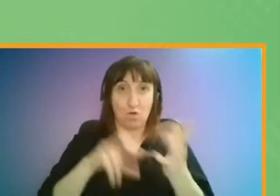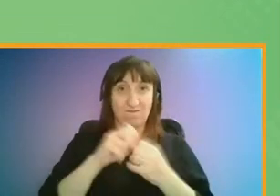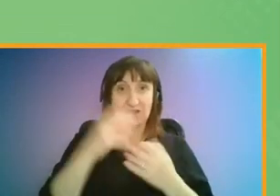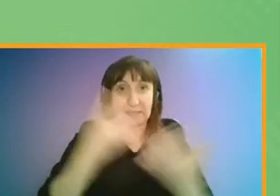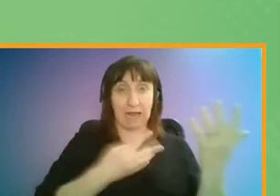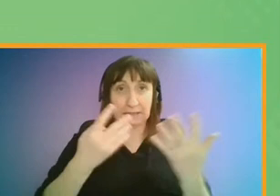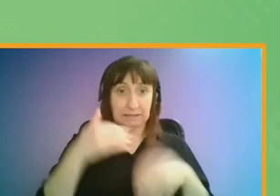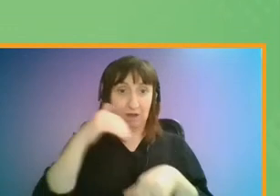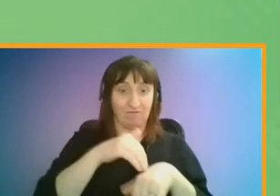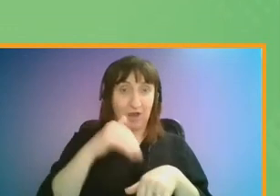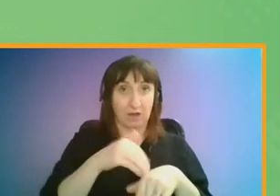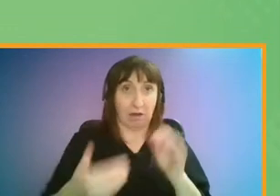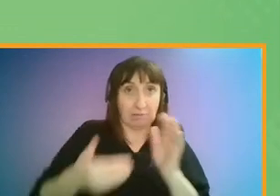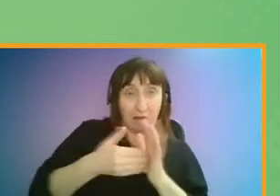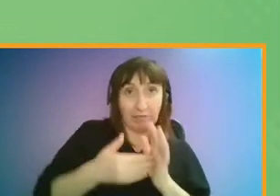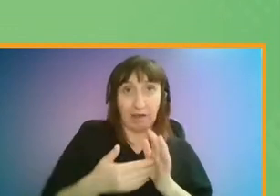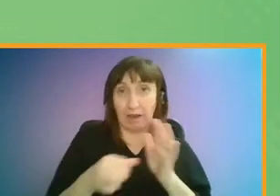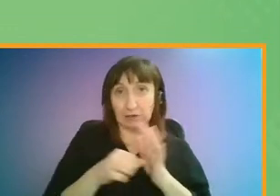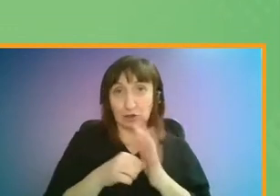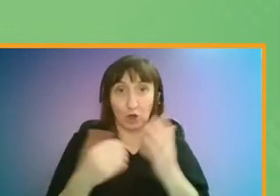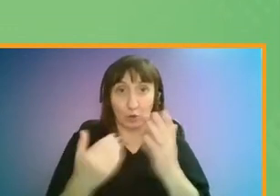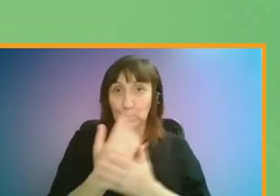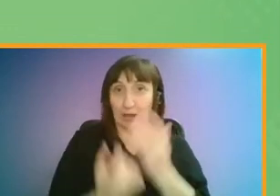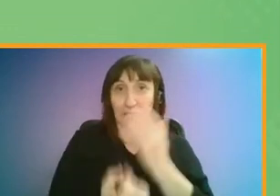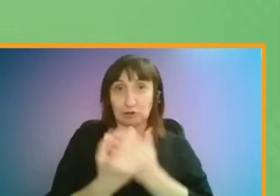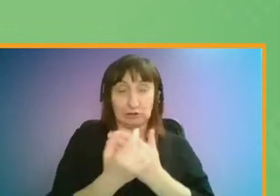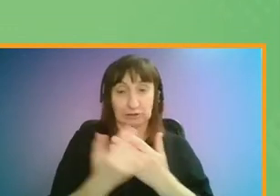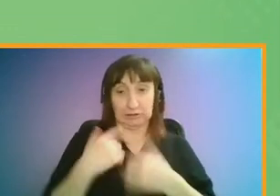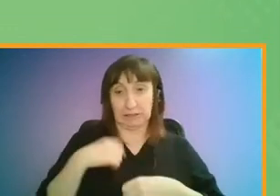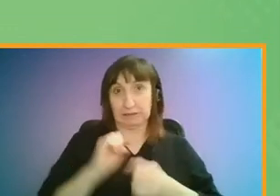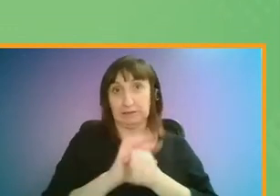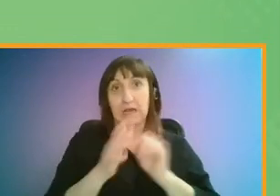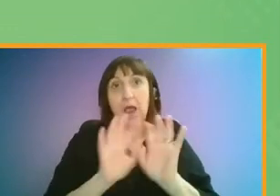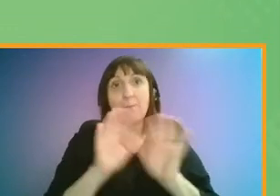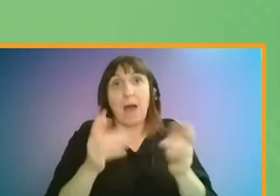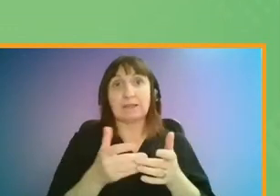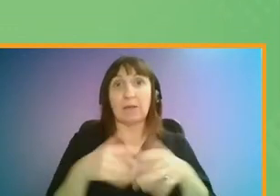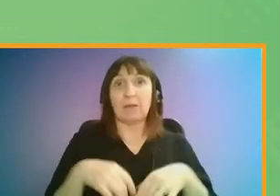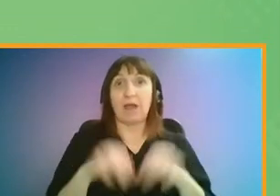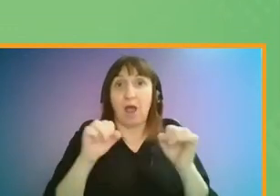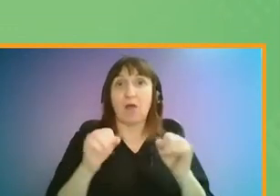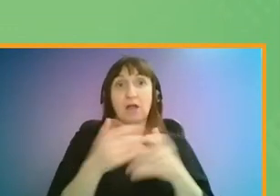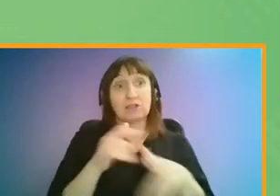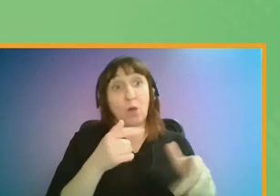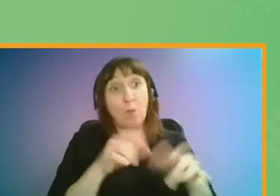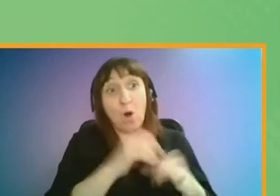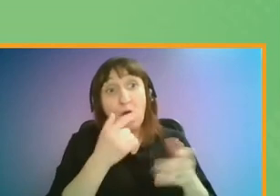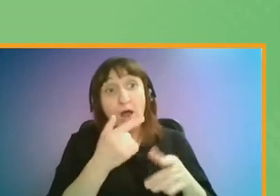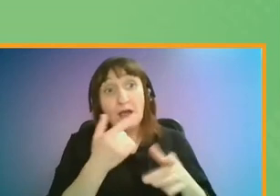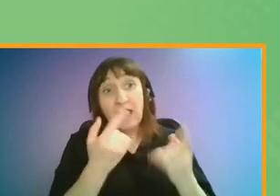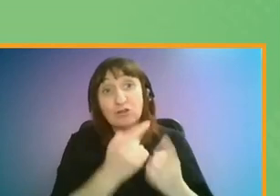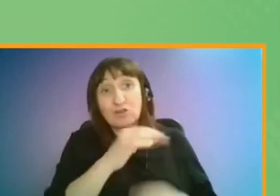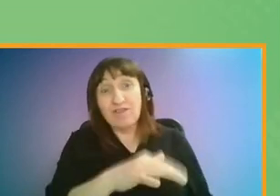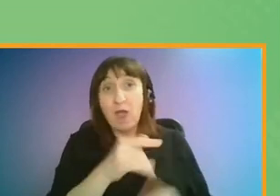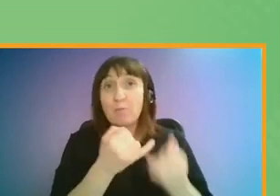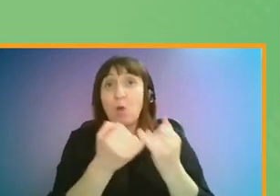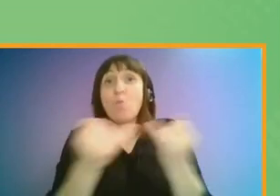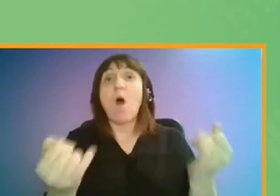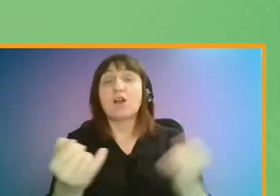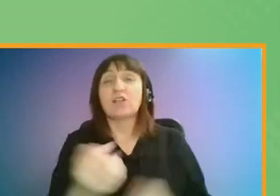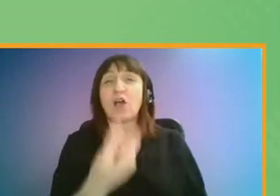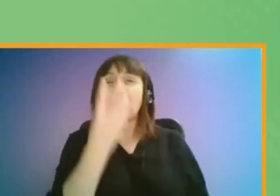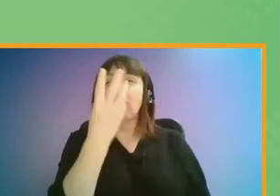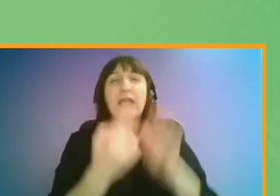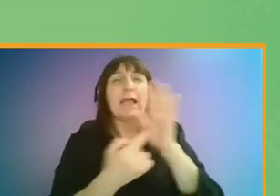dimension, with new issues arising since the pandemic began and some existing issues being made worse. There are three key themes that came up in